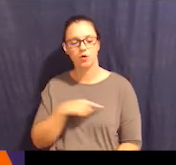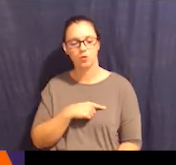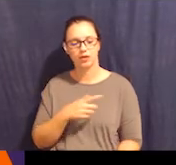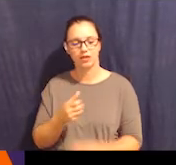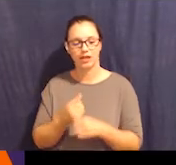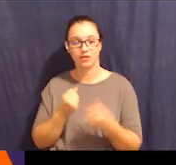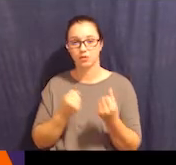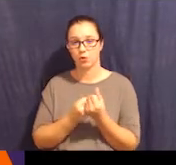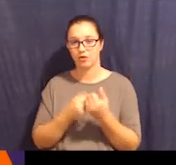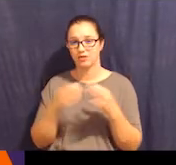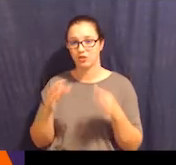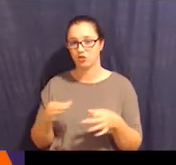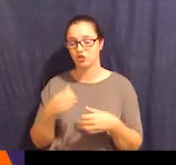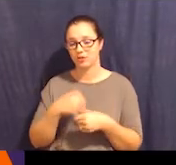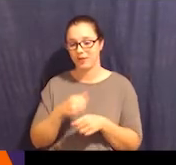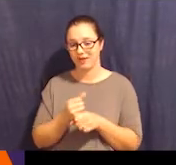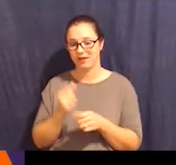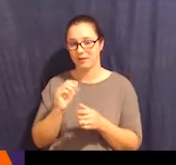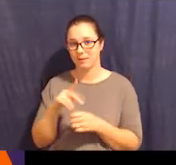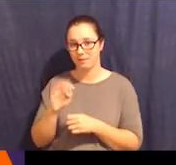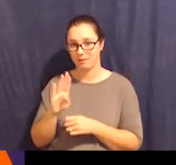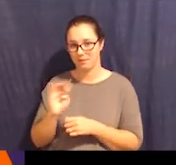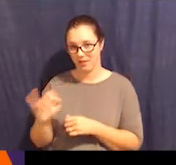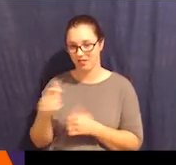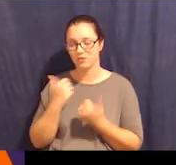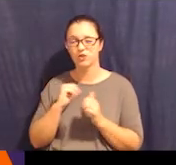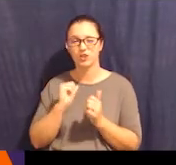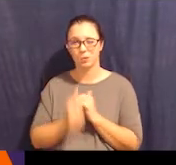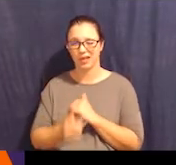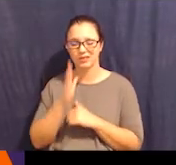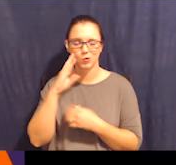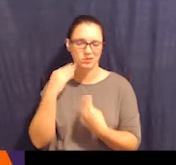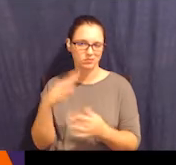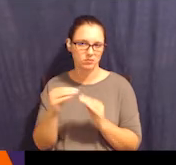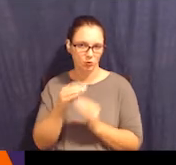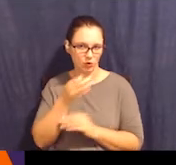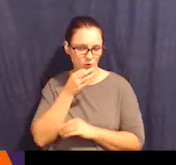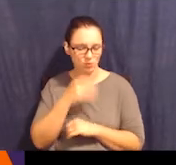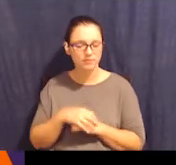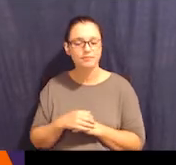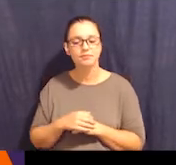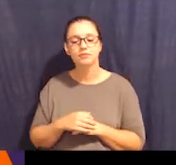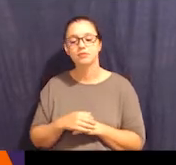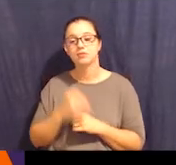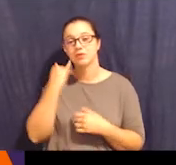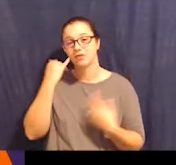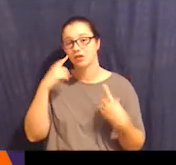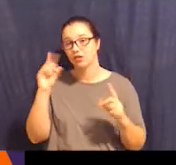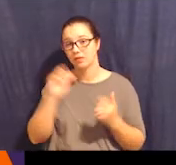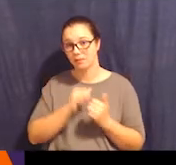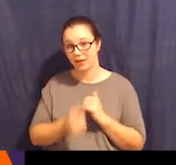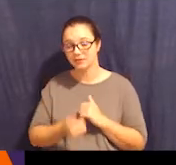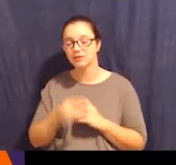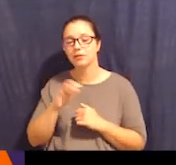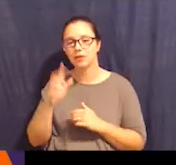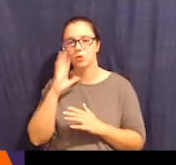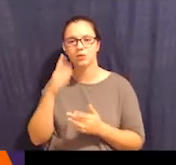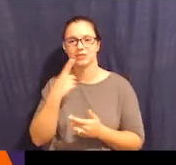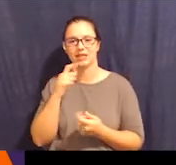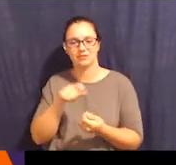that in a moment, then that bill will say specifically what needs to be in an agreement. But generally for now,